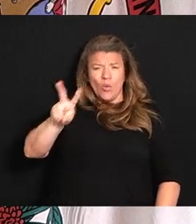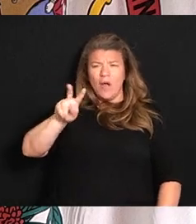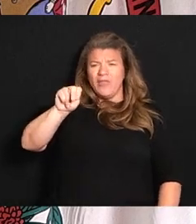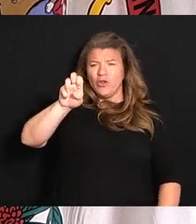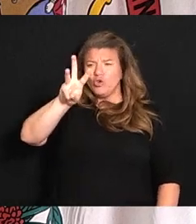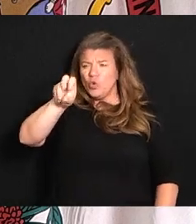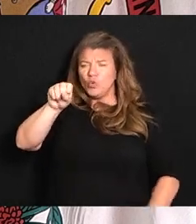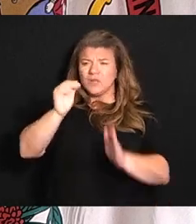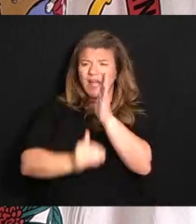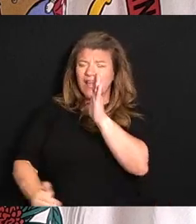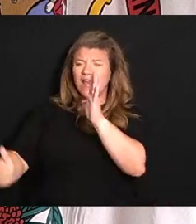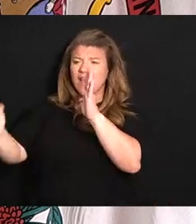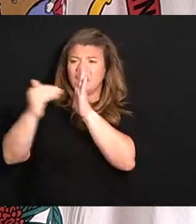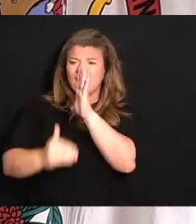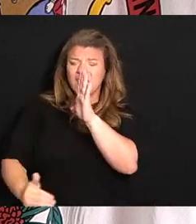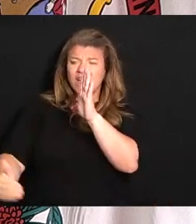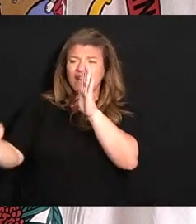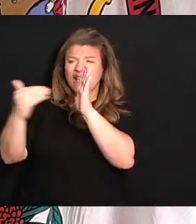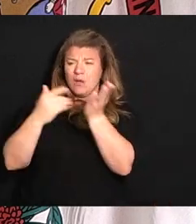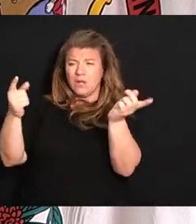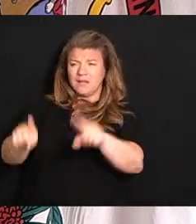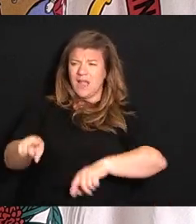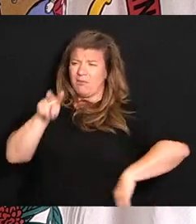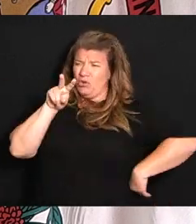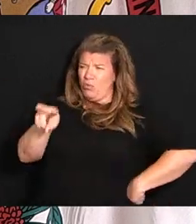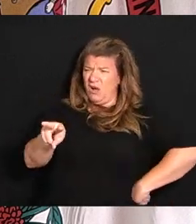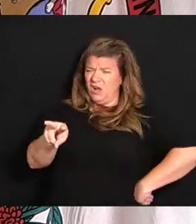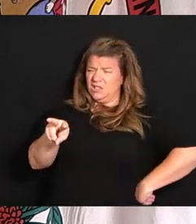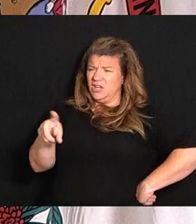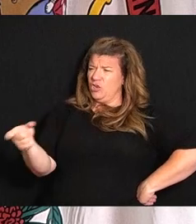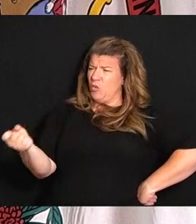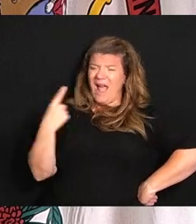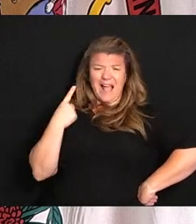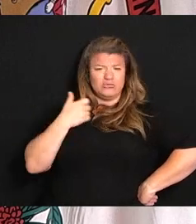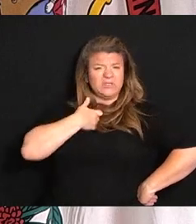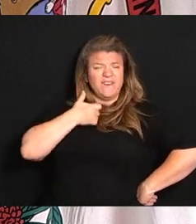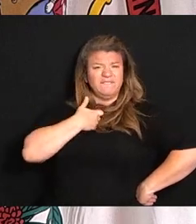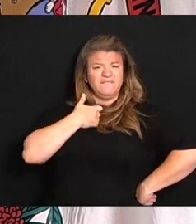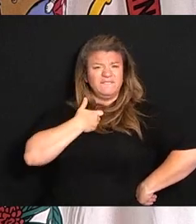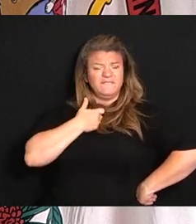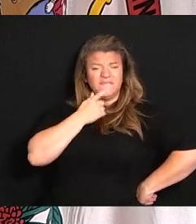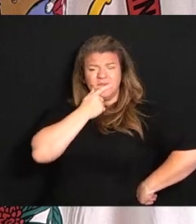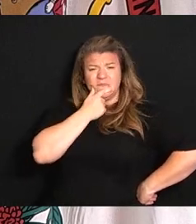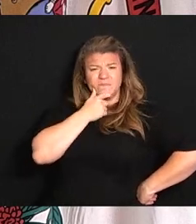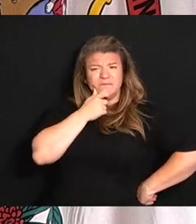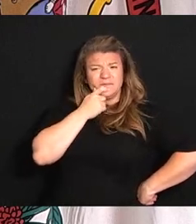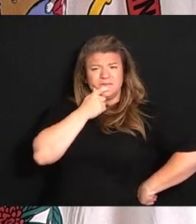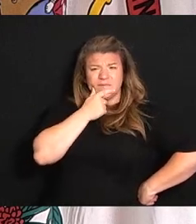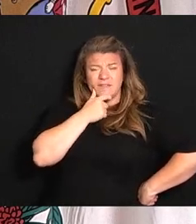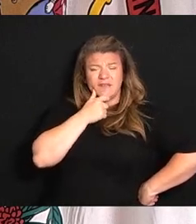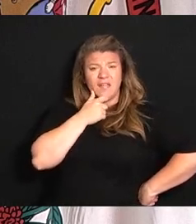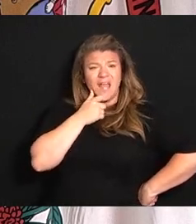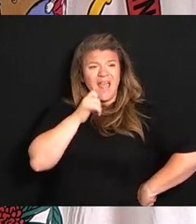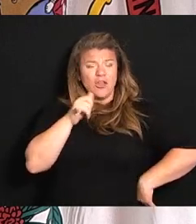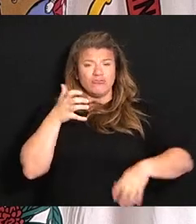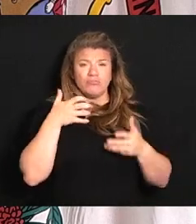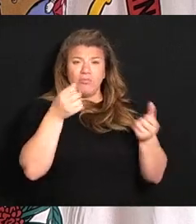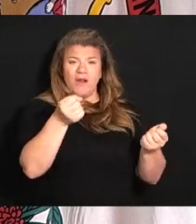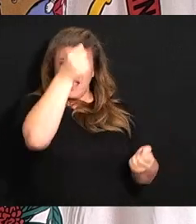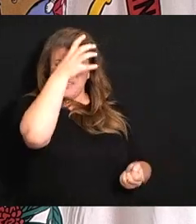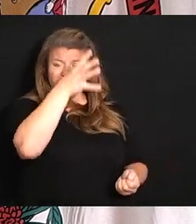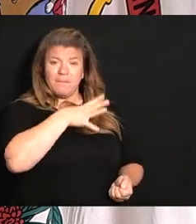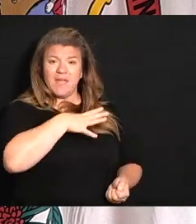over and over. Ask yourself this, just ask yourself about the brave men and women that